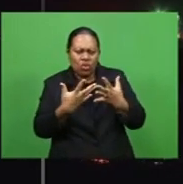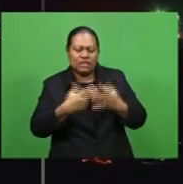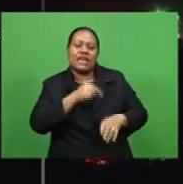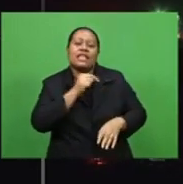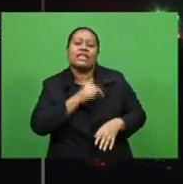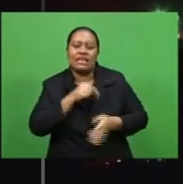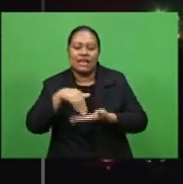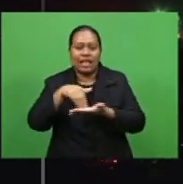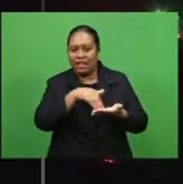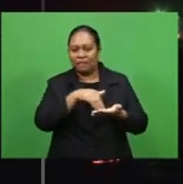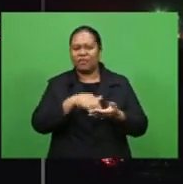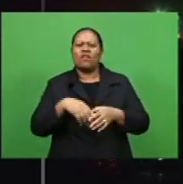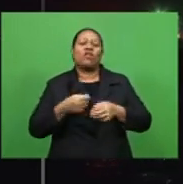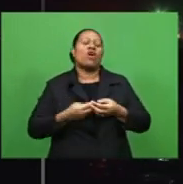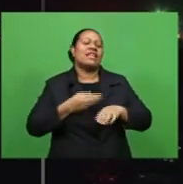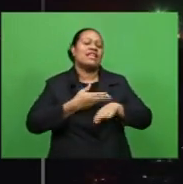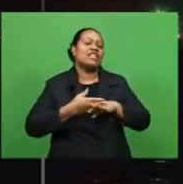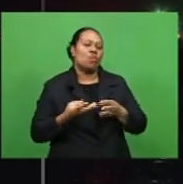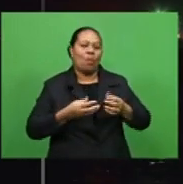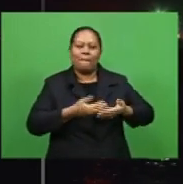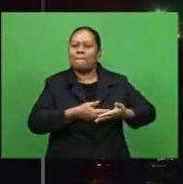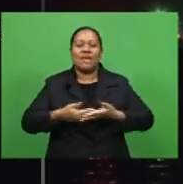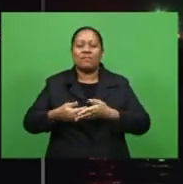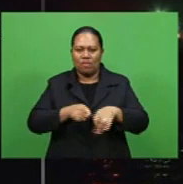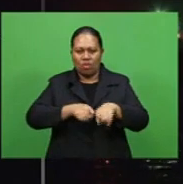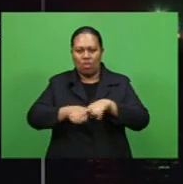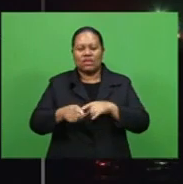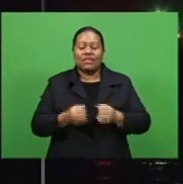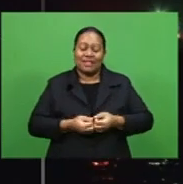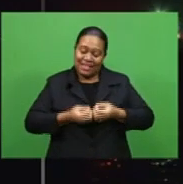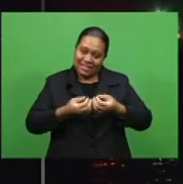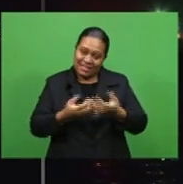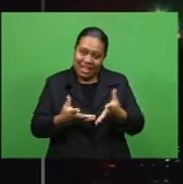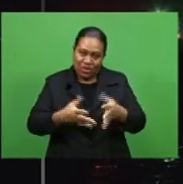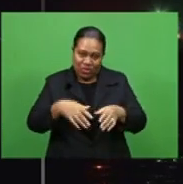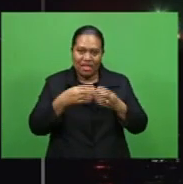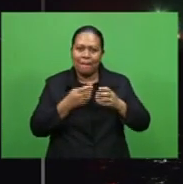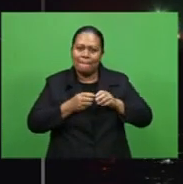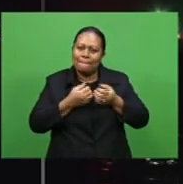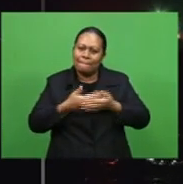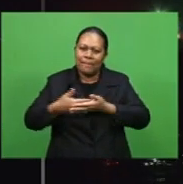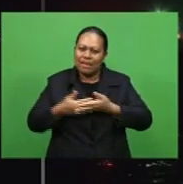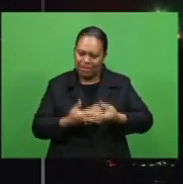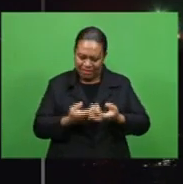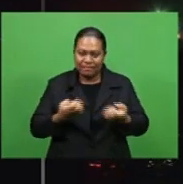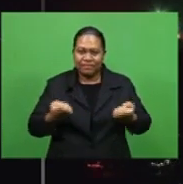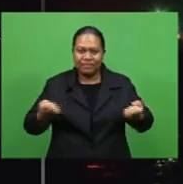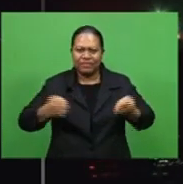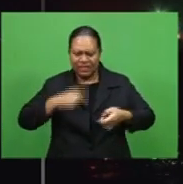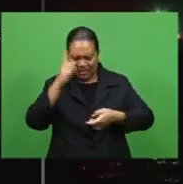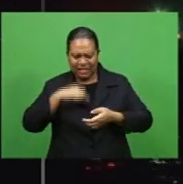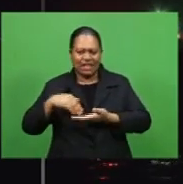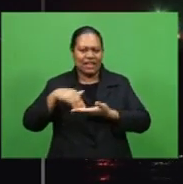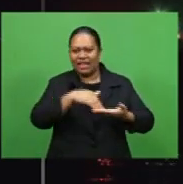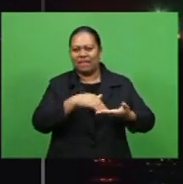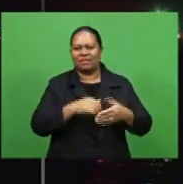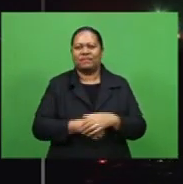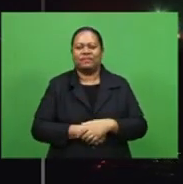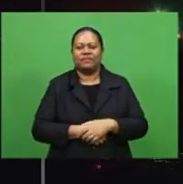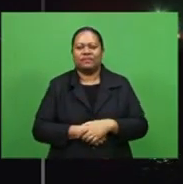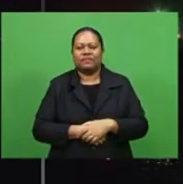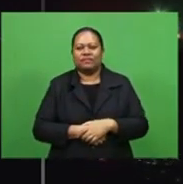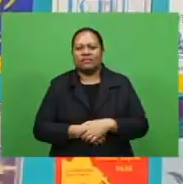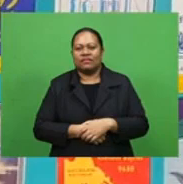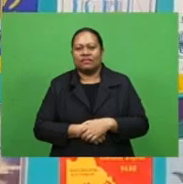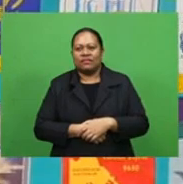help families with newborn babies and toddlers so they started a baby essentials drive to assist where they can Maggie Boyle tells us